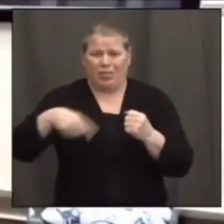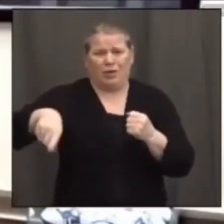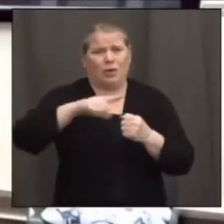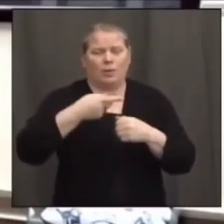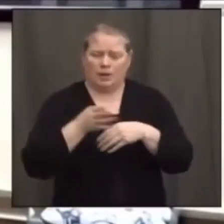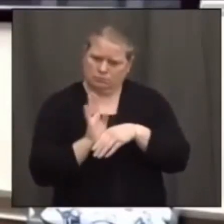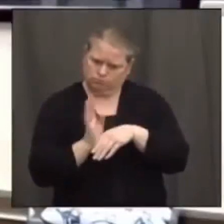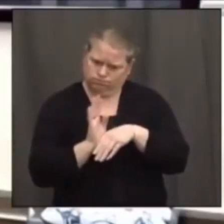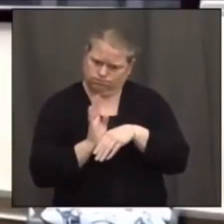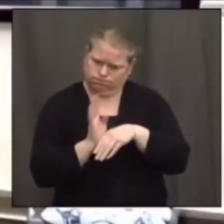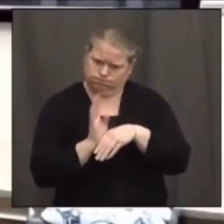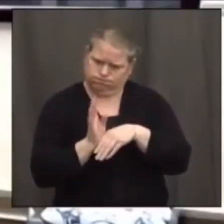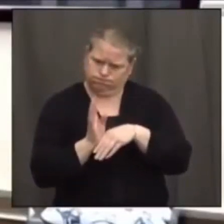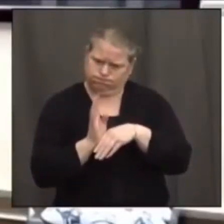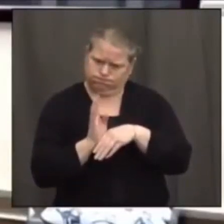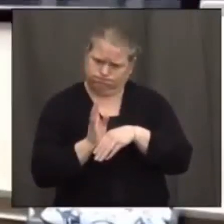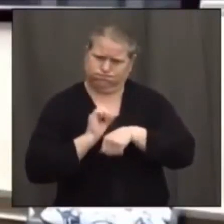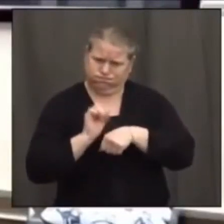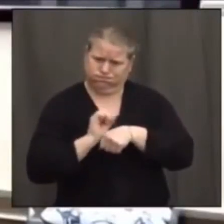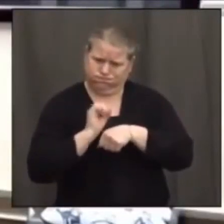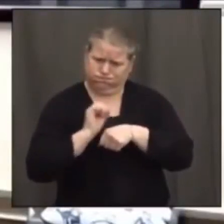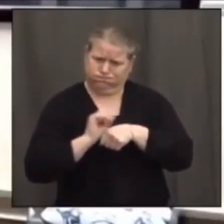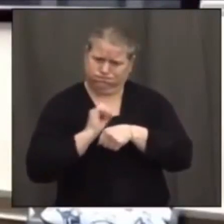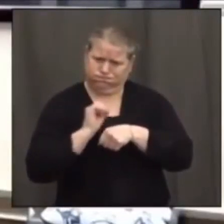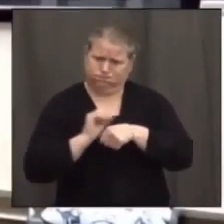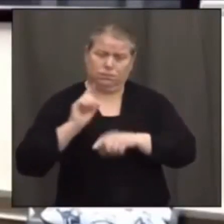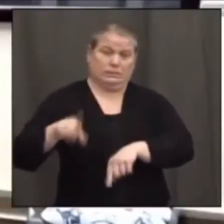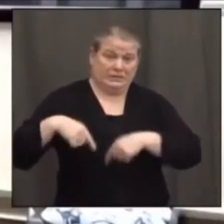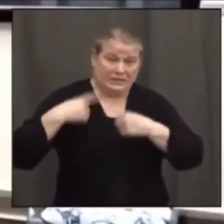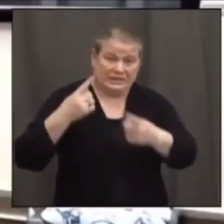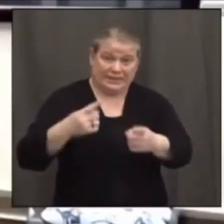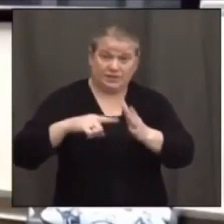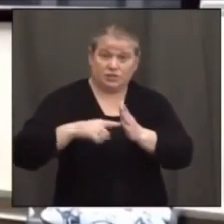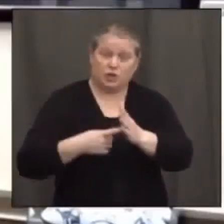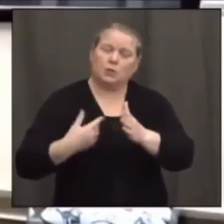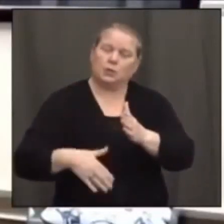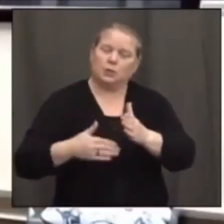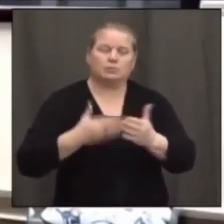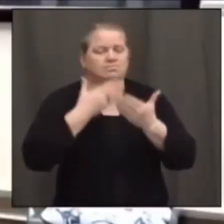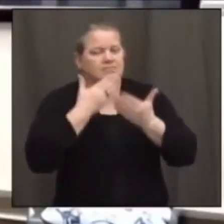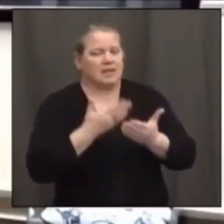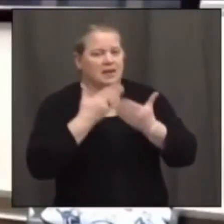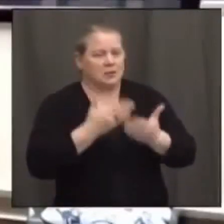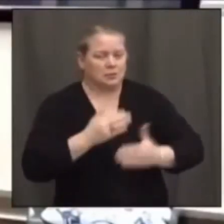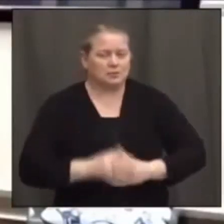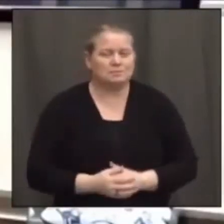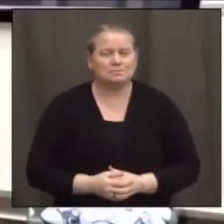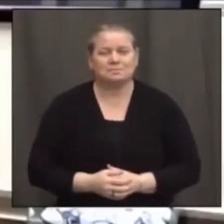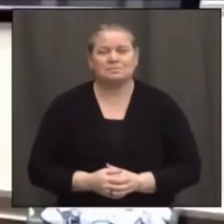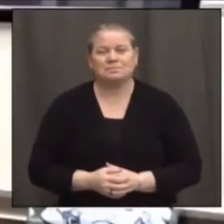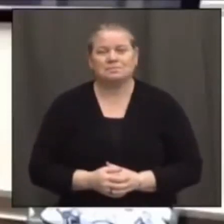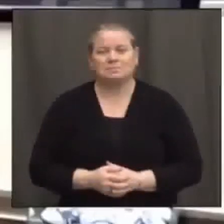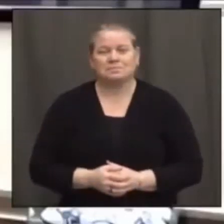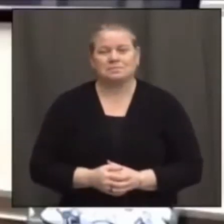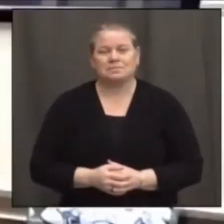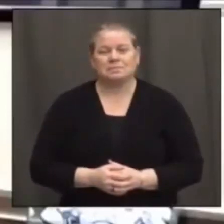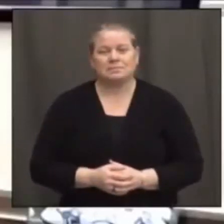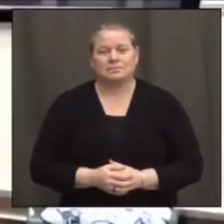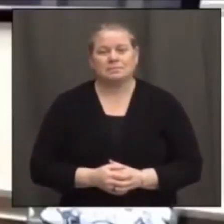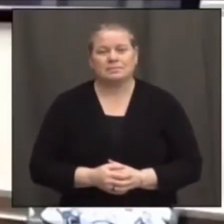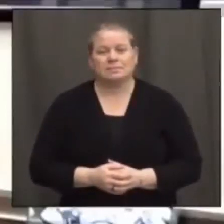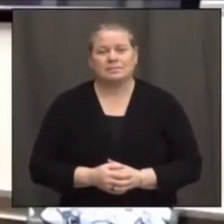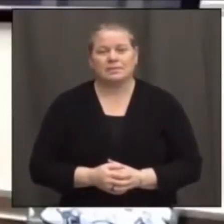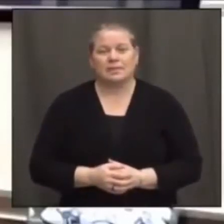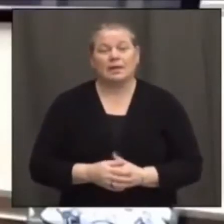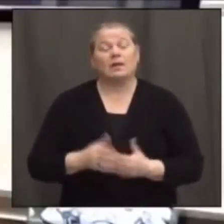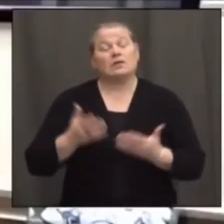I just can't tell you how much I appreciate that. So we do have this really unique and special relationship with the